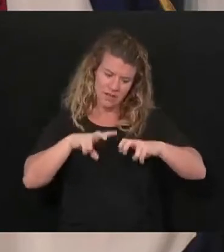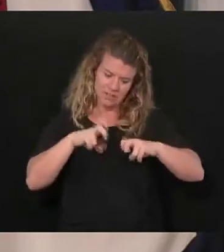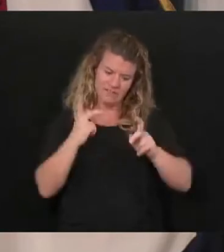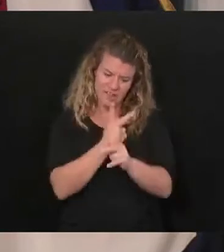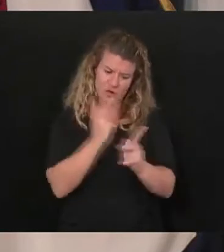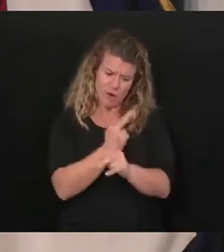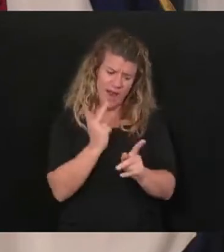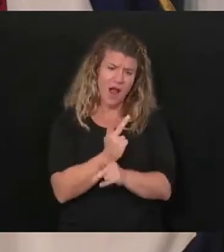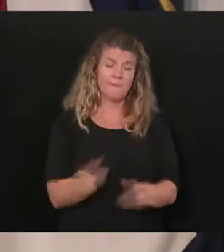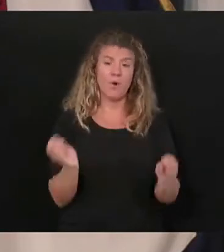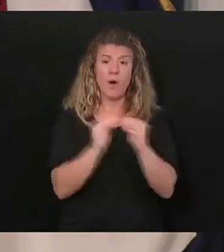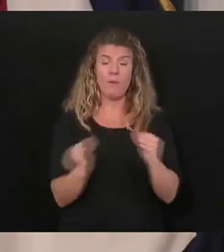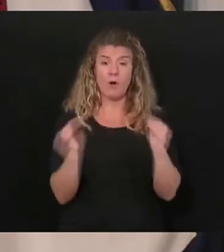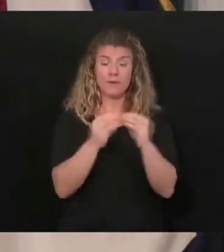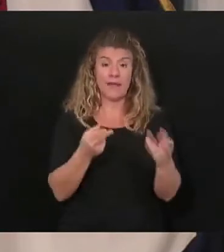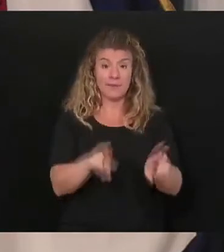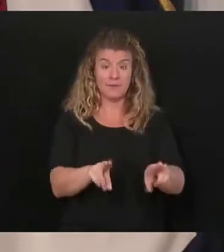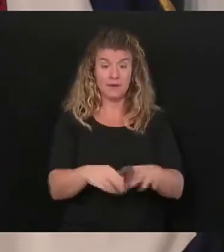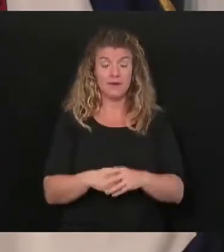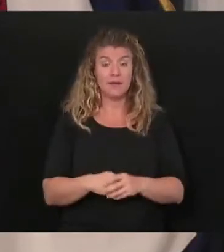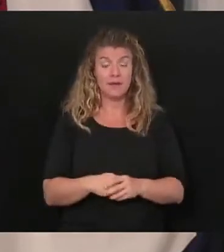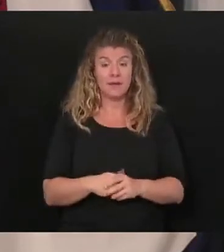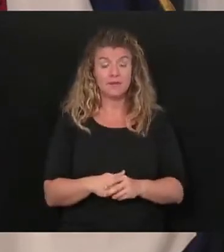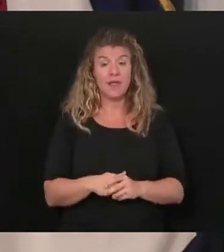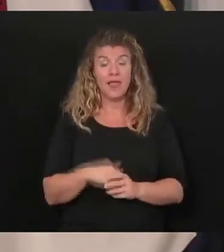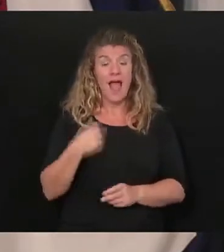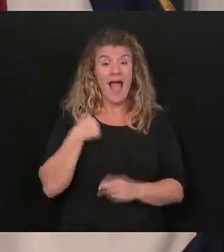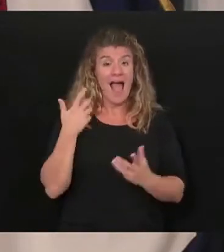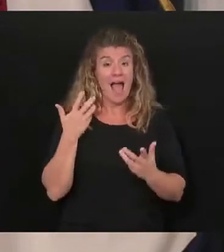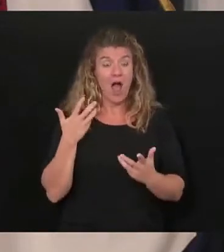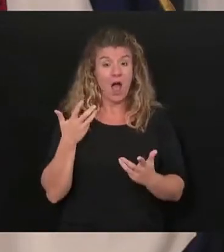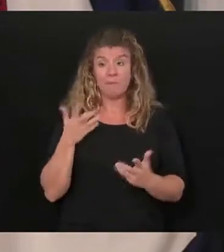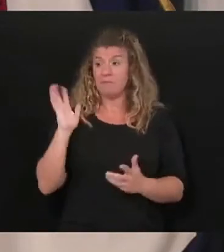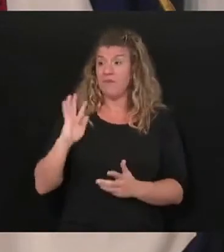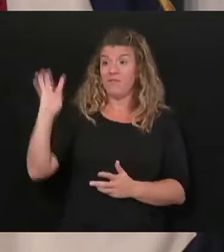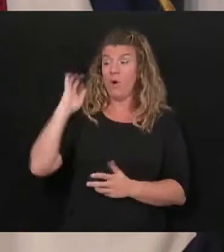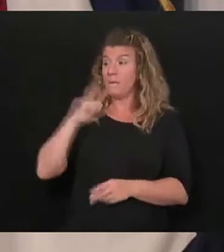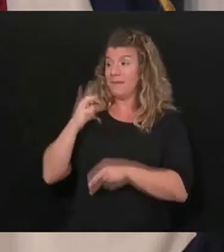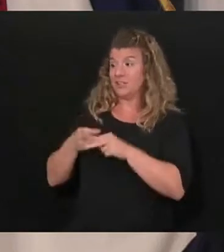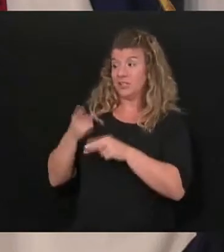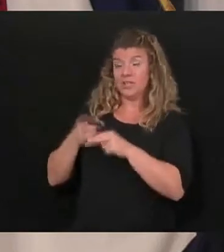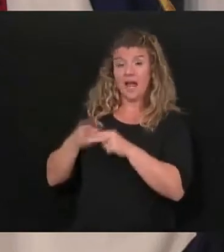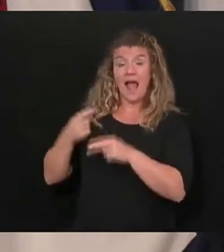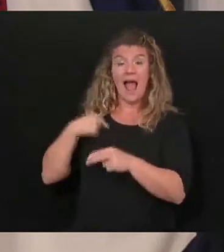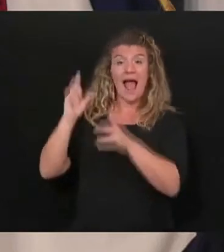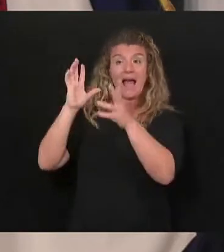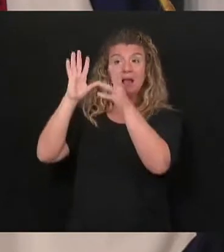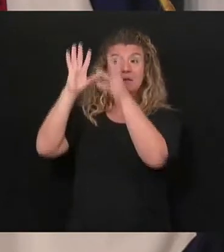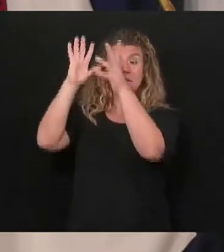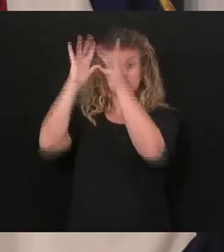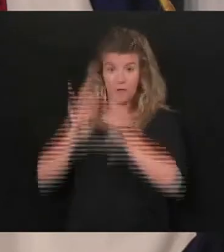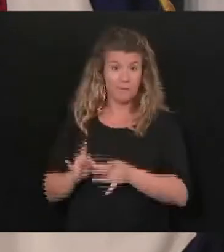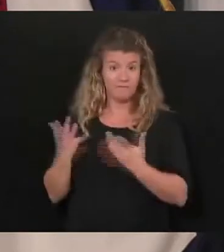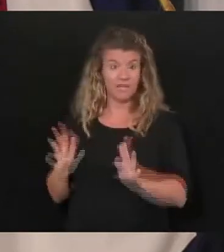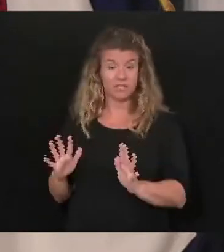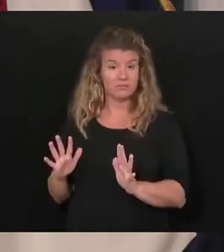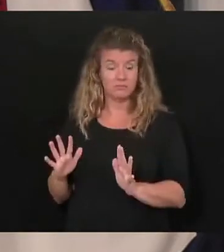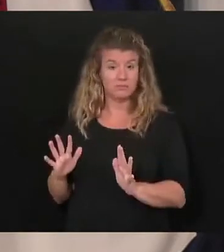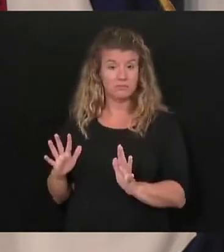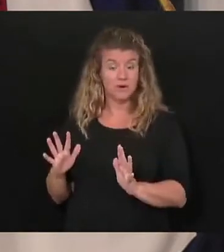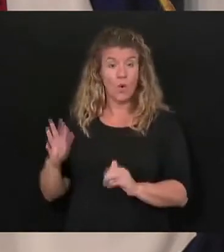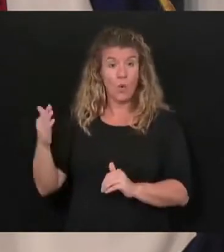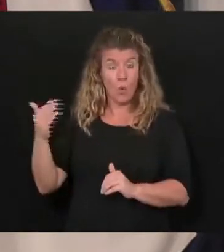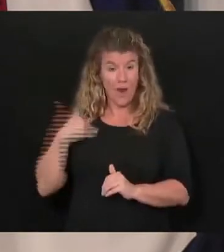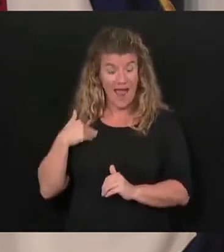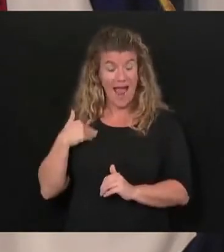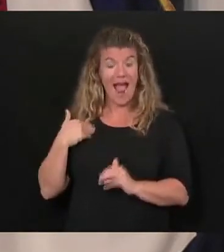that what I've said before, we done, the thing that I, where I just went full tilt was we had